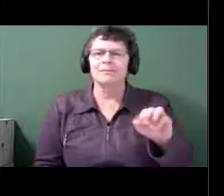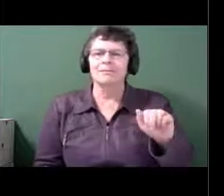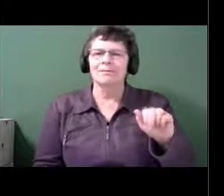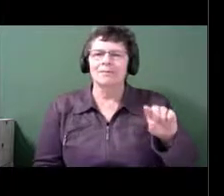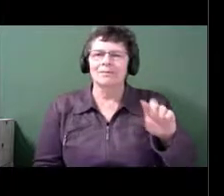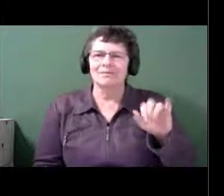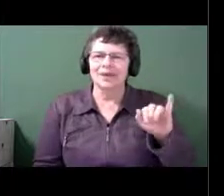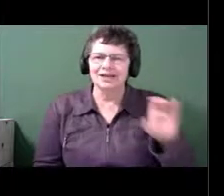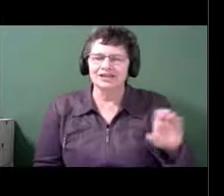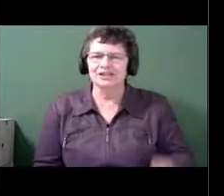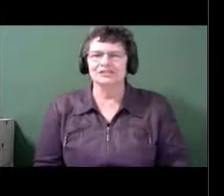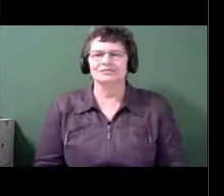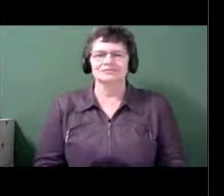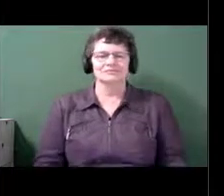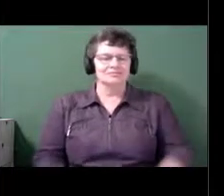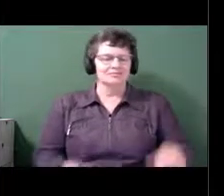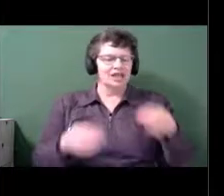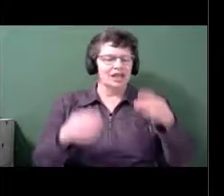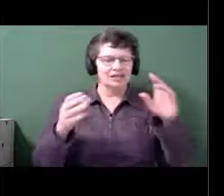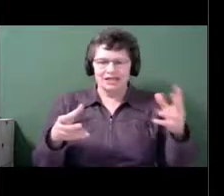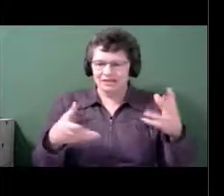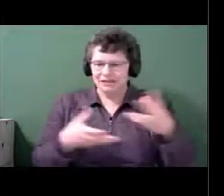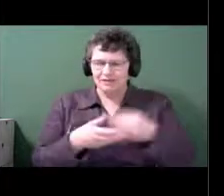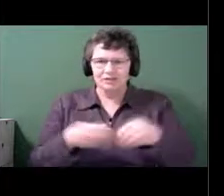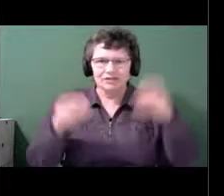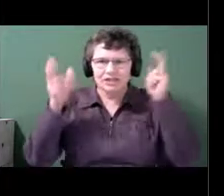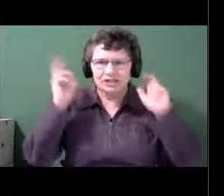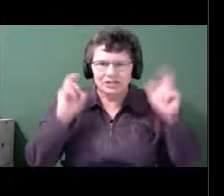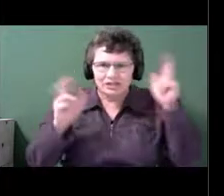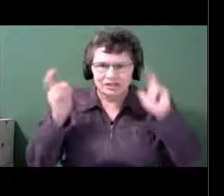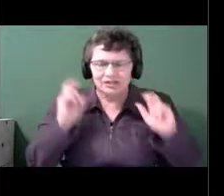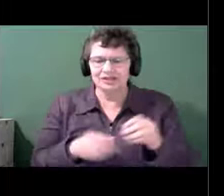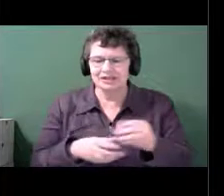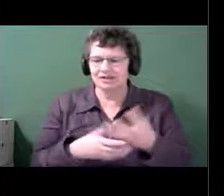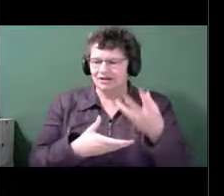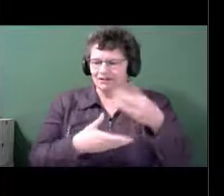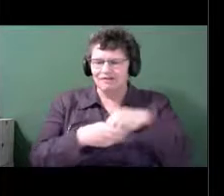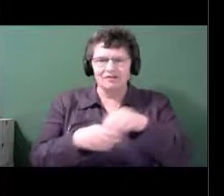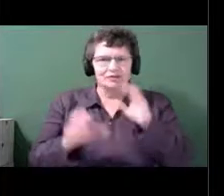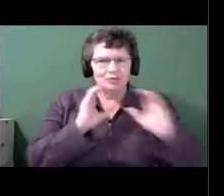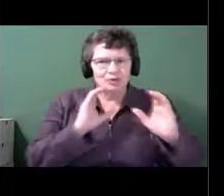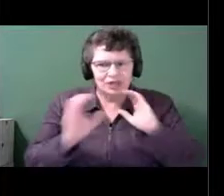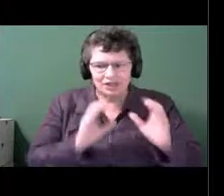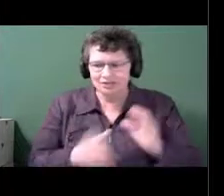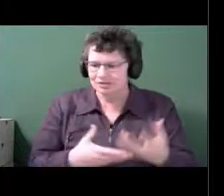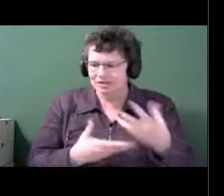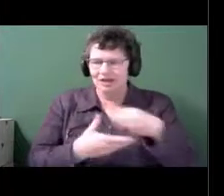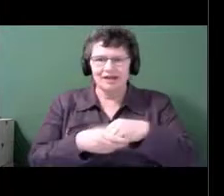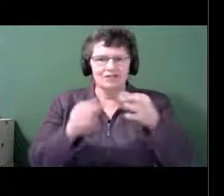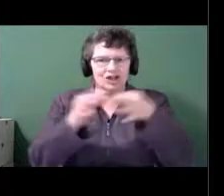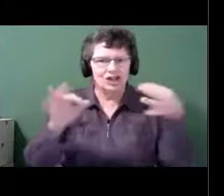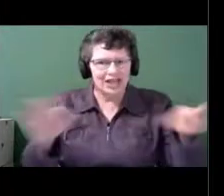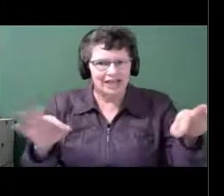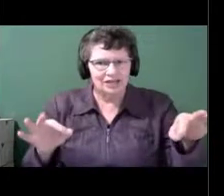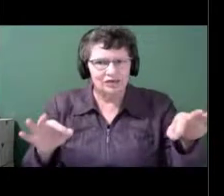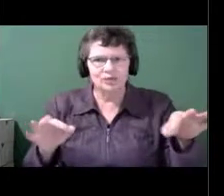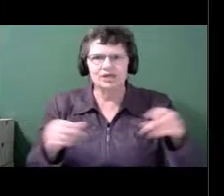at you online here today. I'm not going to sing any songs though, so don't get worried. All right, next slide.